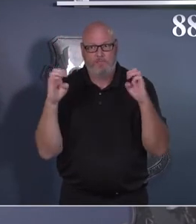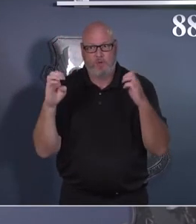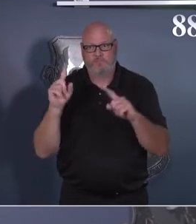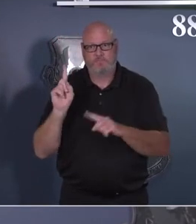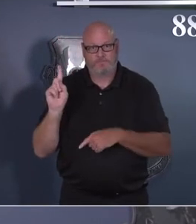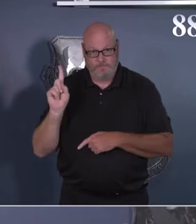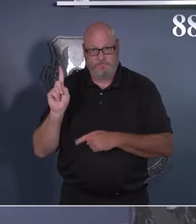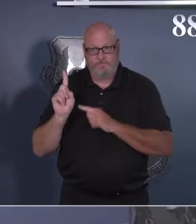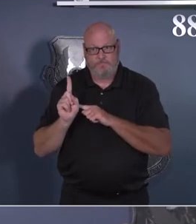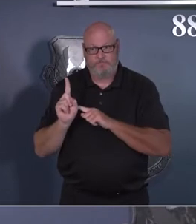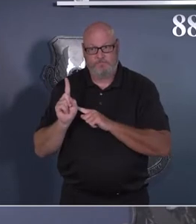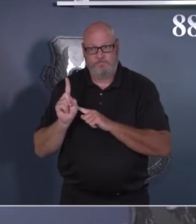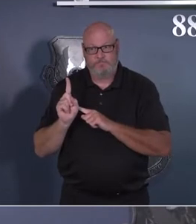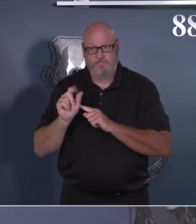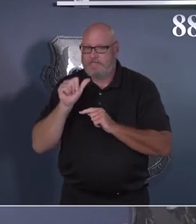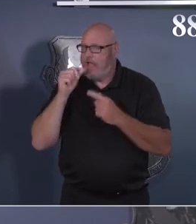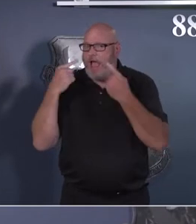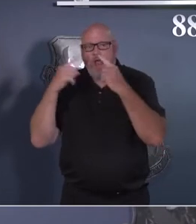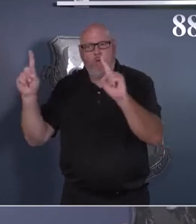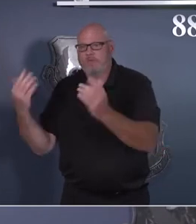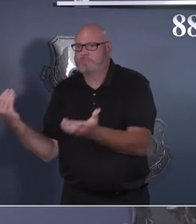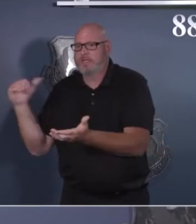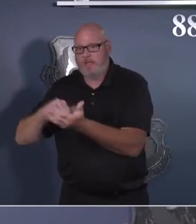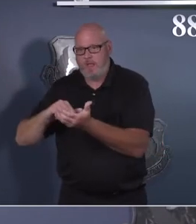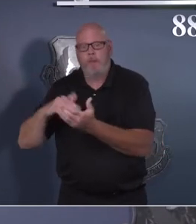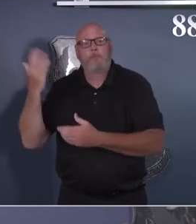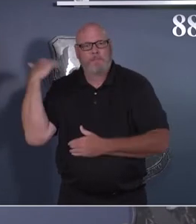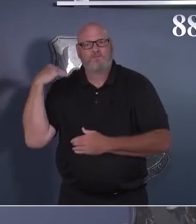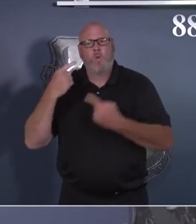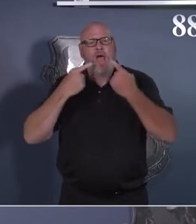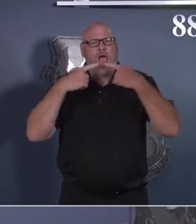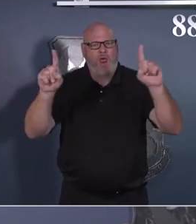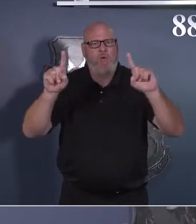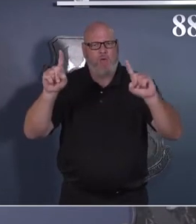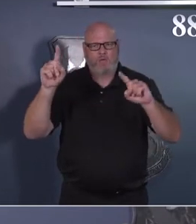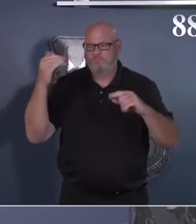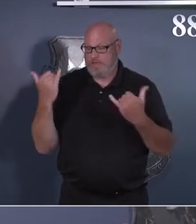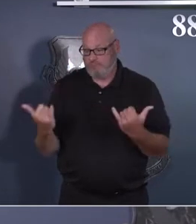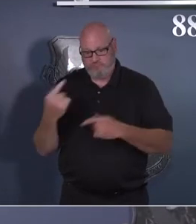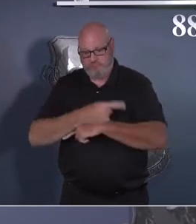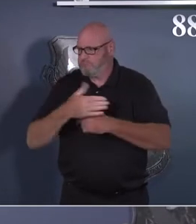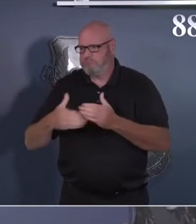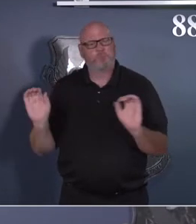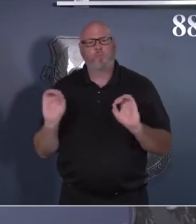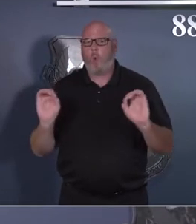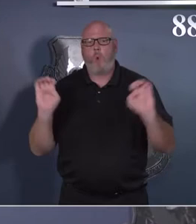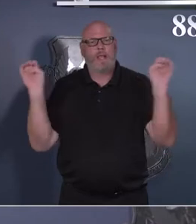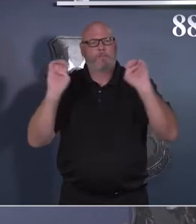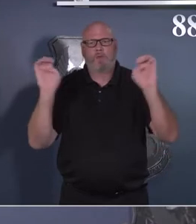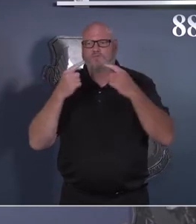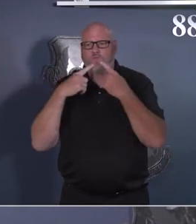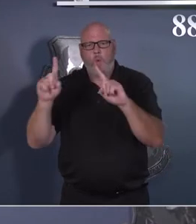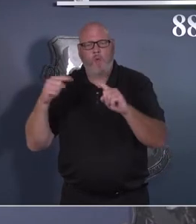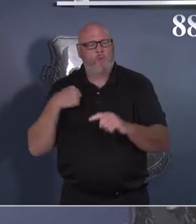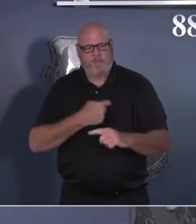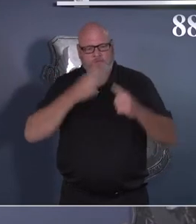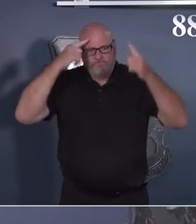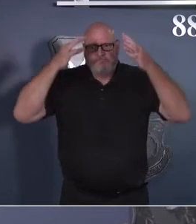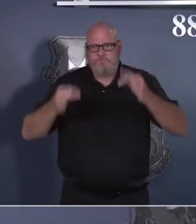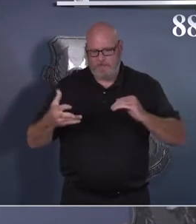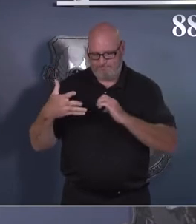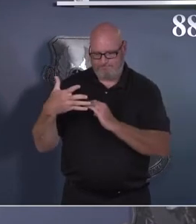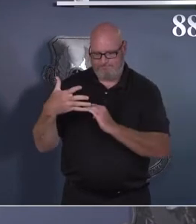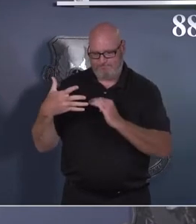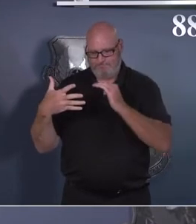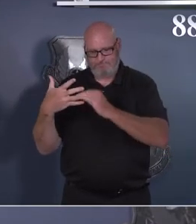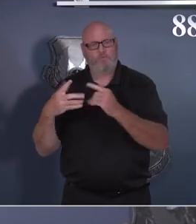you're going to see some familiar faces. You're going to see myself and then Colonel Christian Lyons, our medical group commander, who's going to talk about what we're